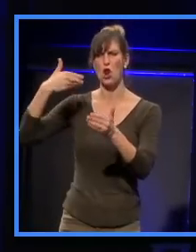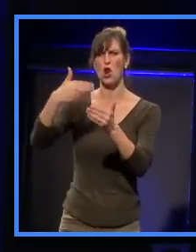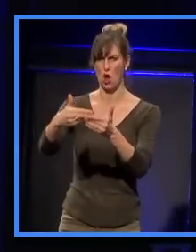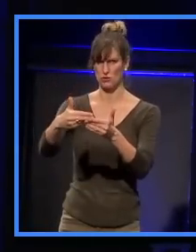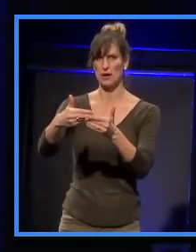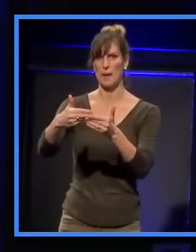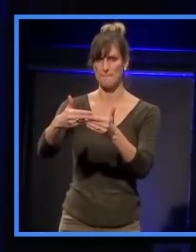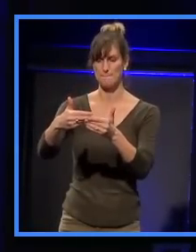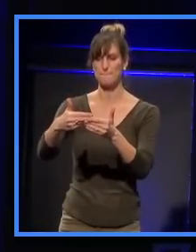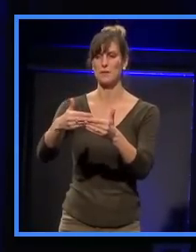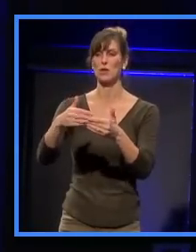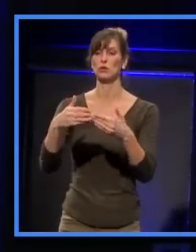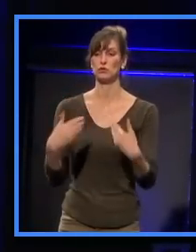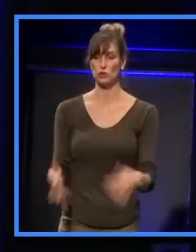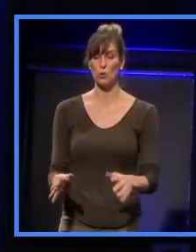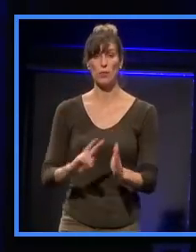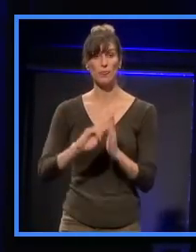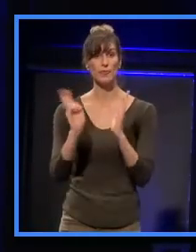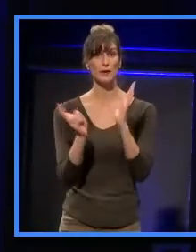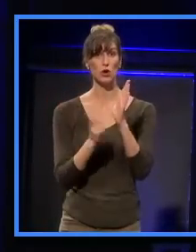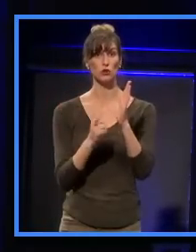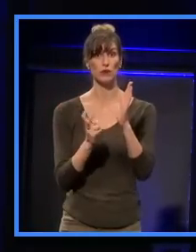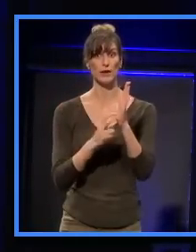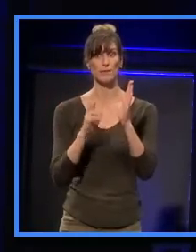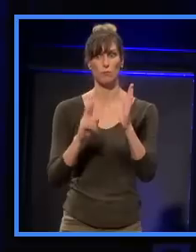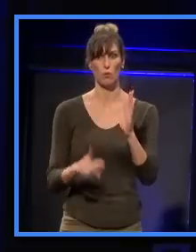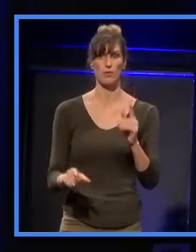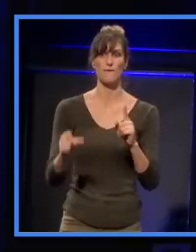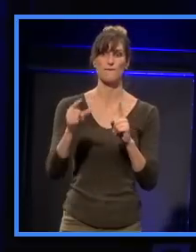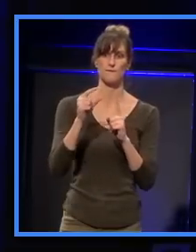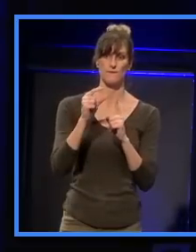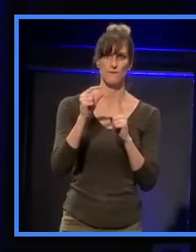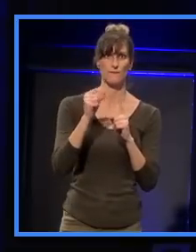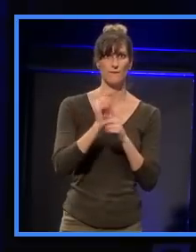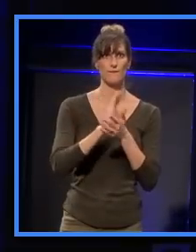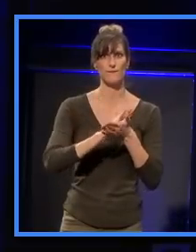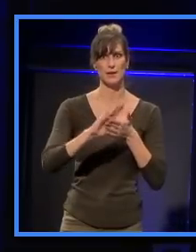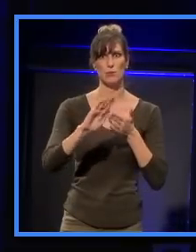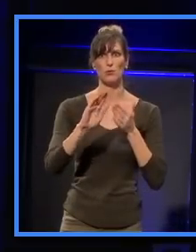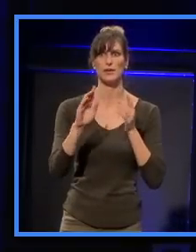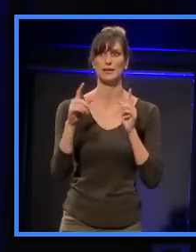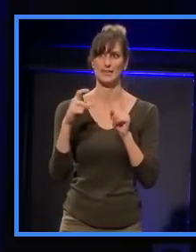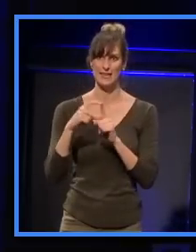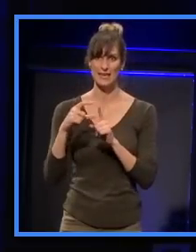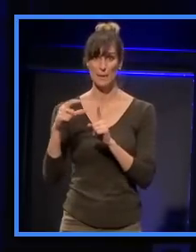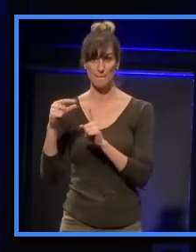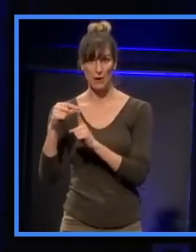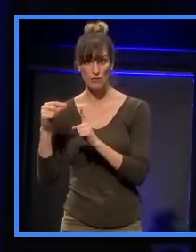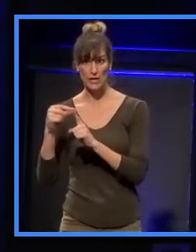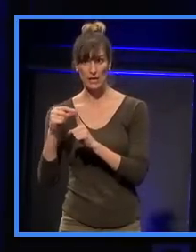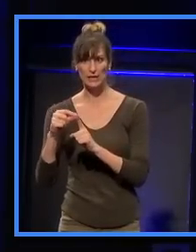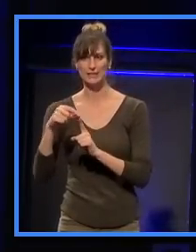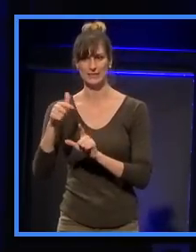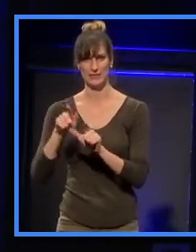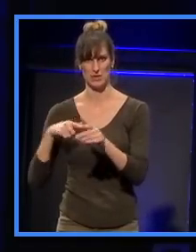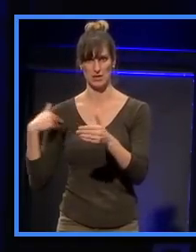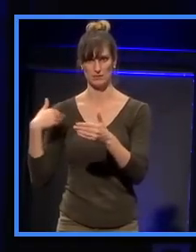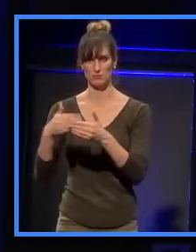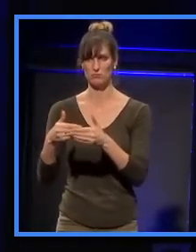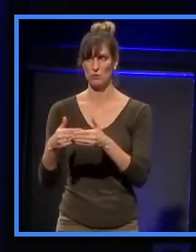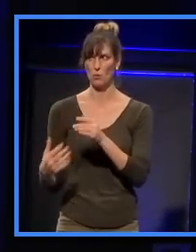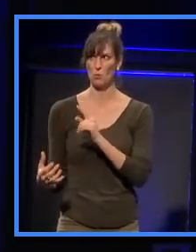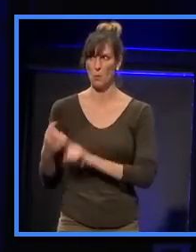contract for the Philharmonie de Paris was seven years. He won it seven years ago. And it was on the back of